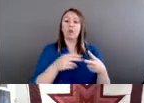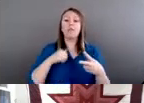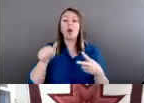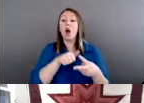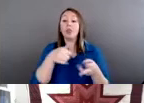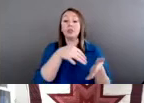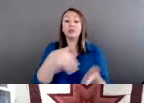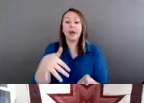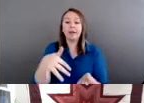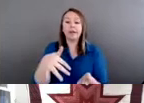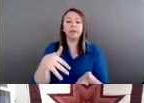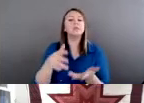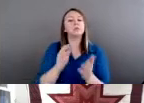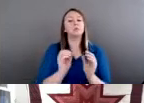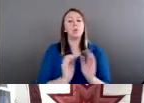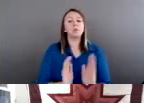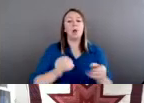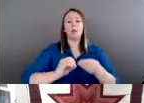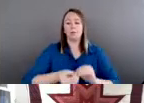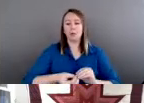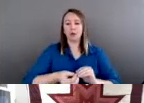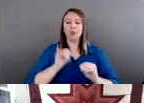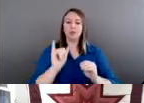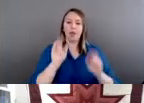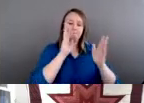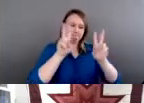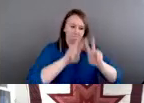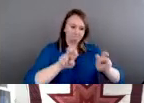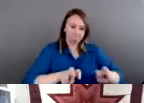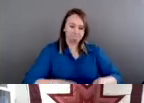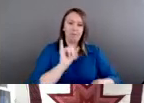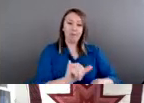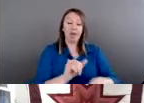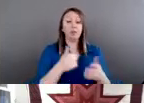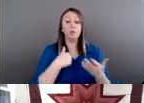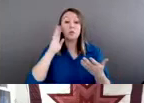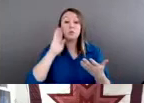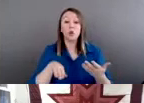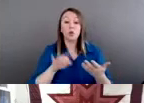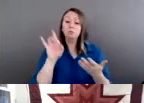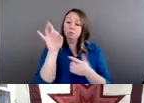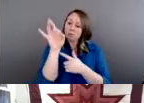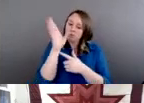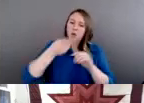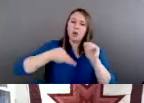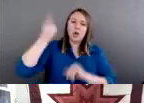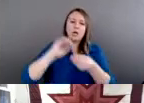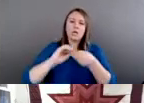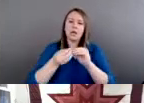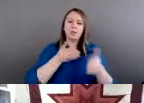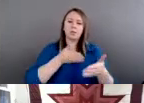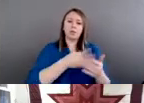And right now, what we know is that there are very high rates of violence being perpetrated against two spirit